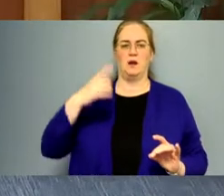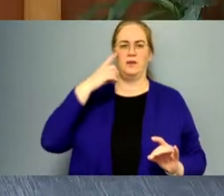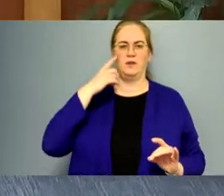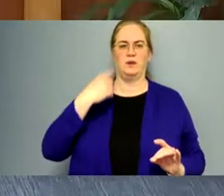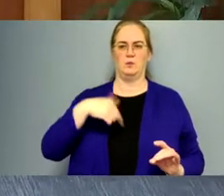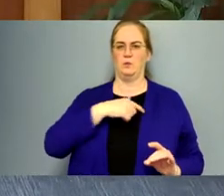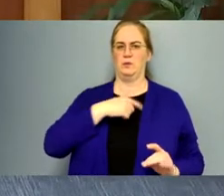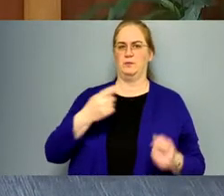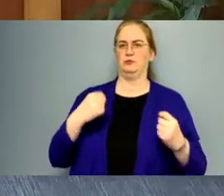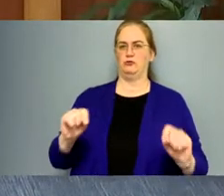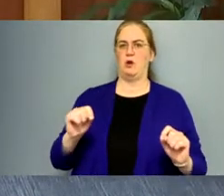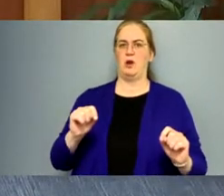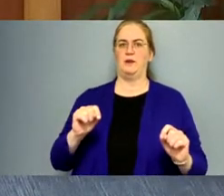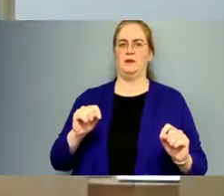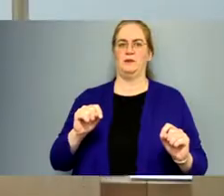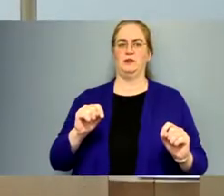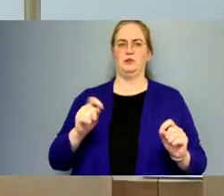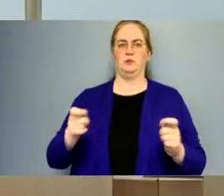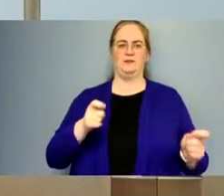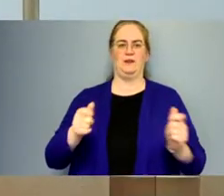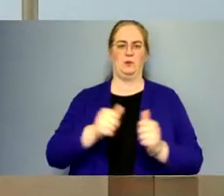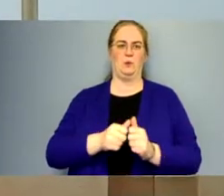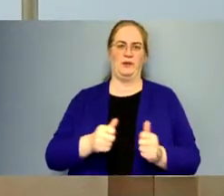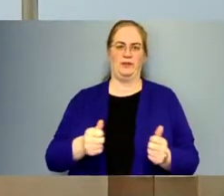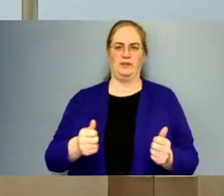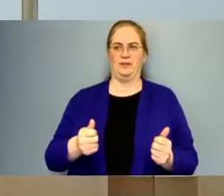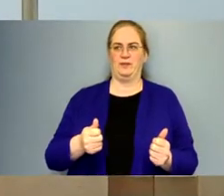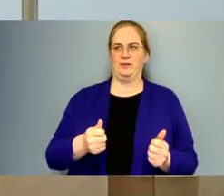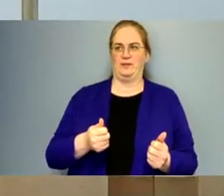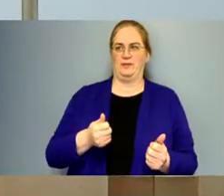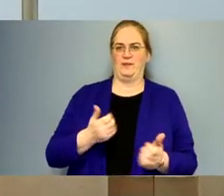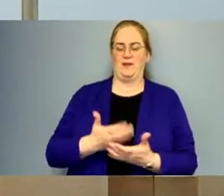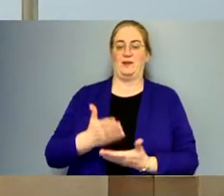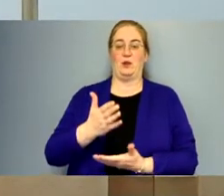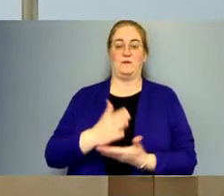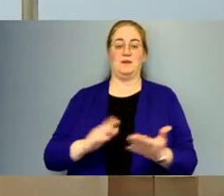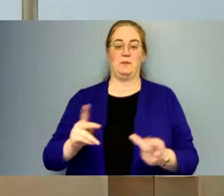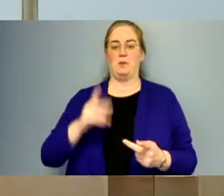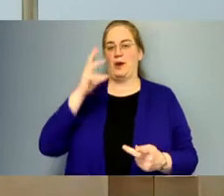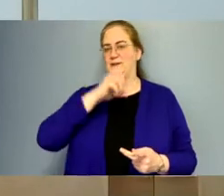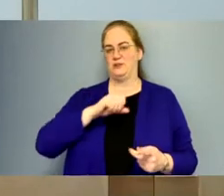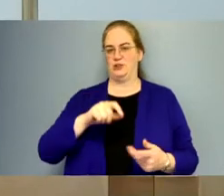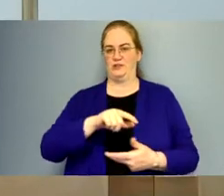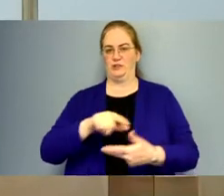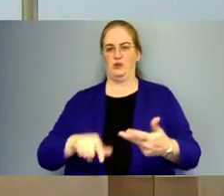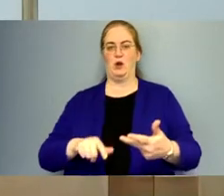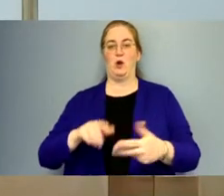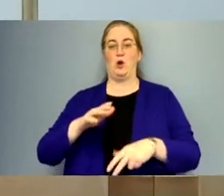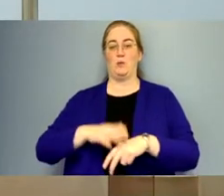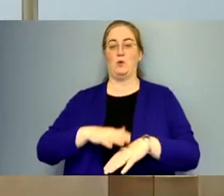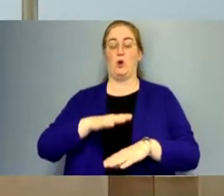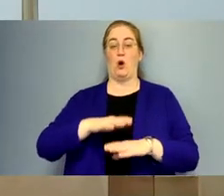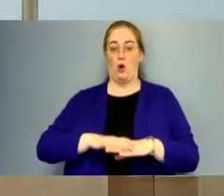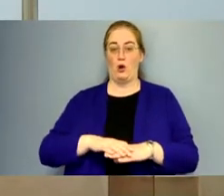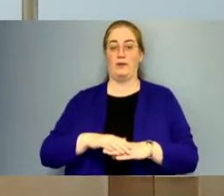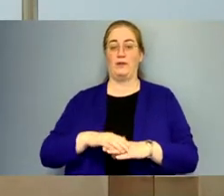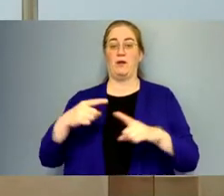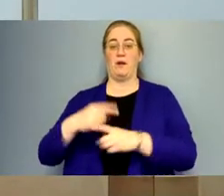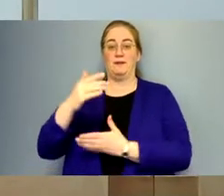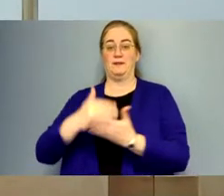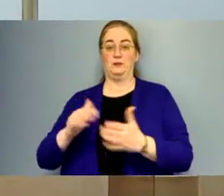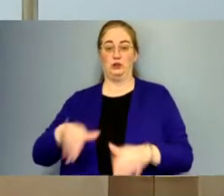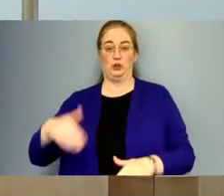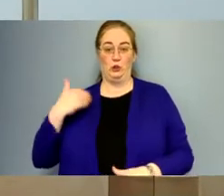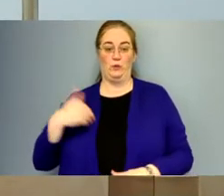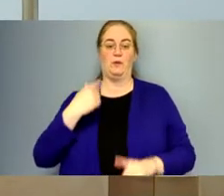you know, we've been trying to, to deal with the fact that you have some people, I guess it's just these three who are on both the conflict list for children and youth,